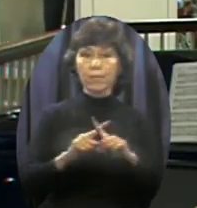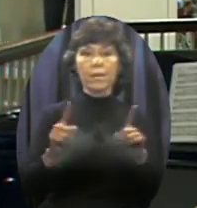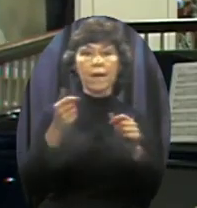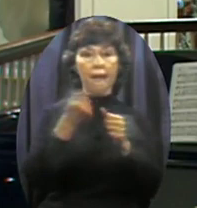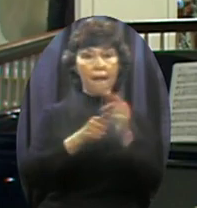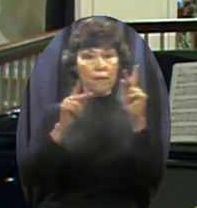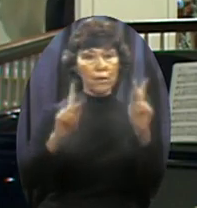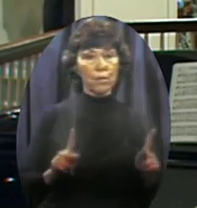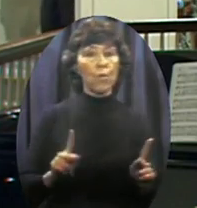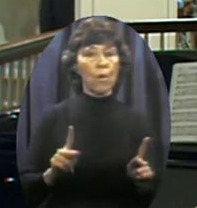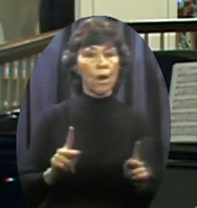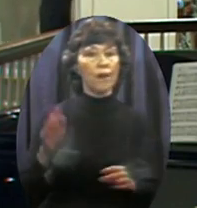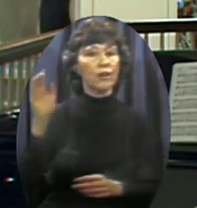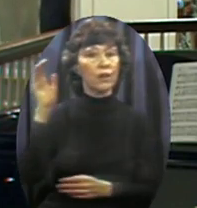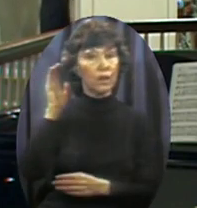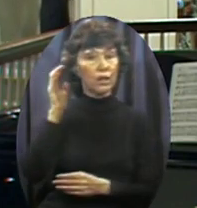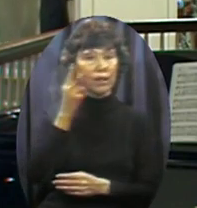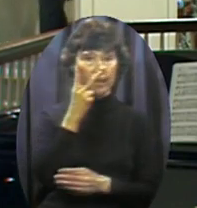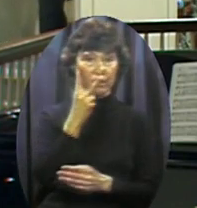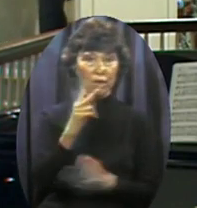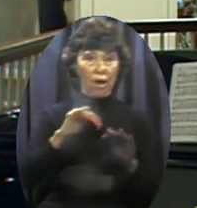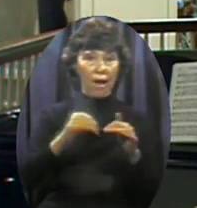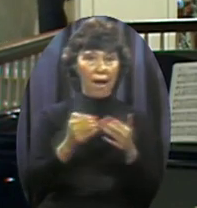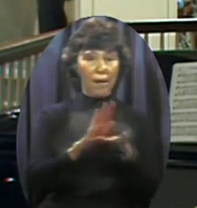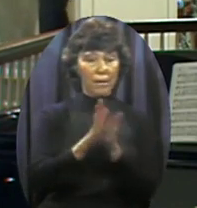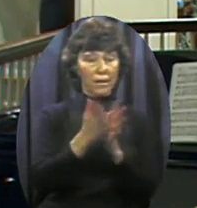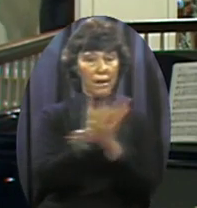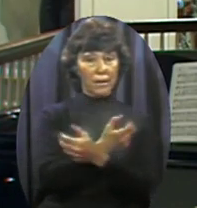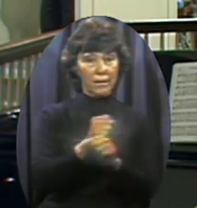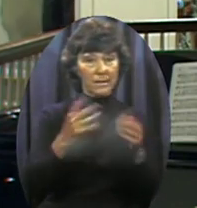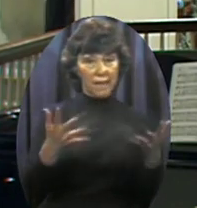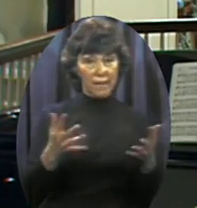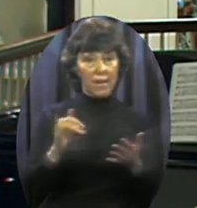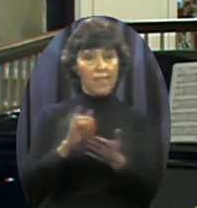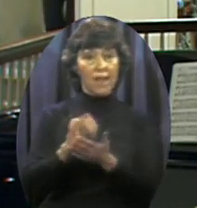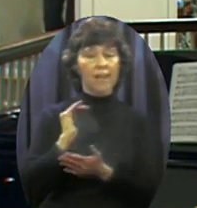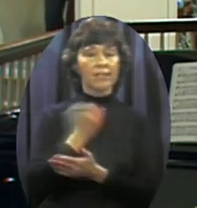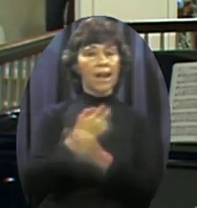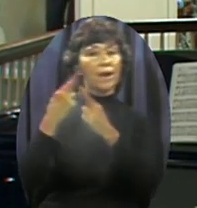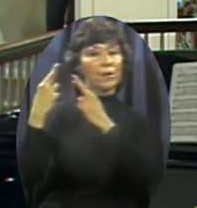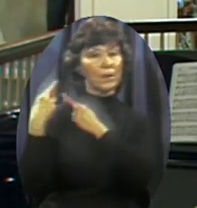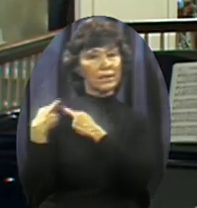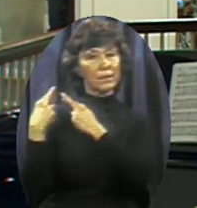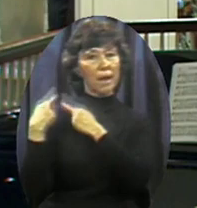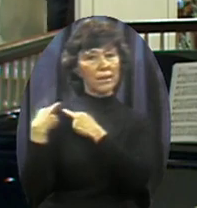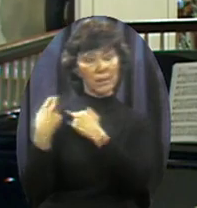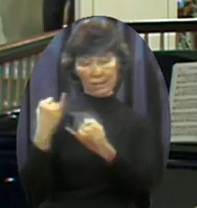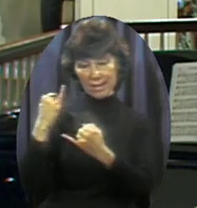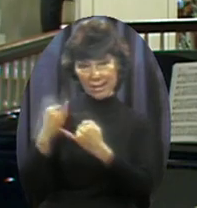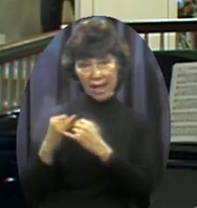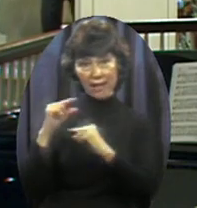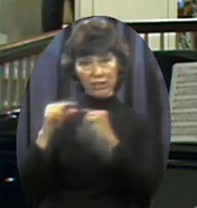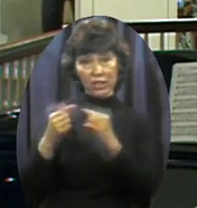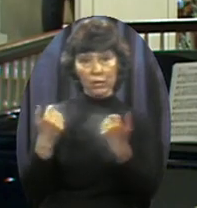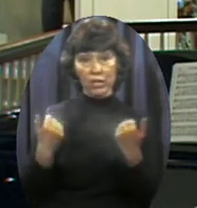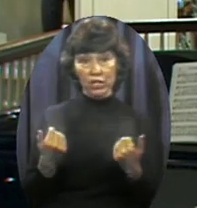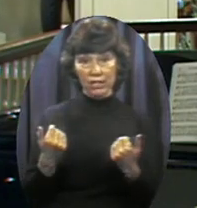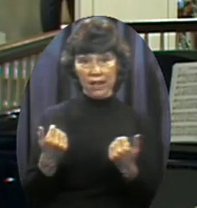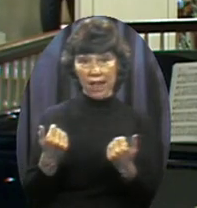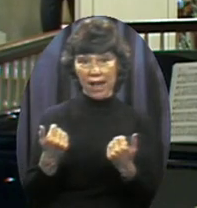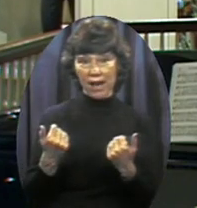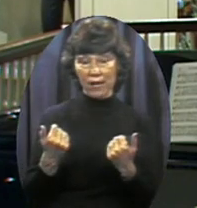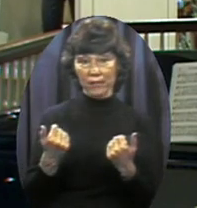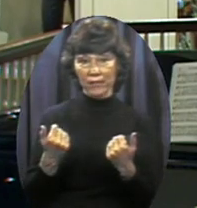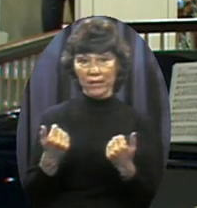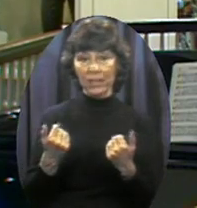Is to evangelize Make the gospel available to everyone I believe in this last generation Again I'm speaking purely